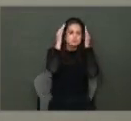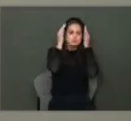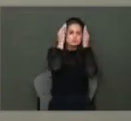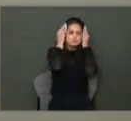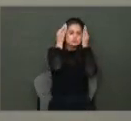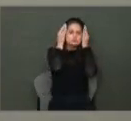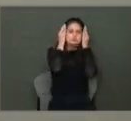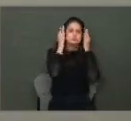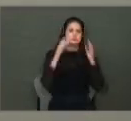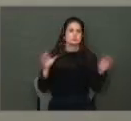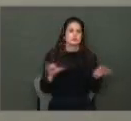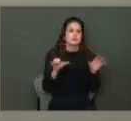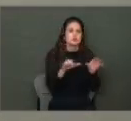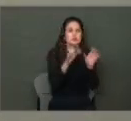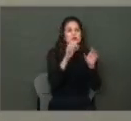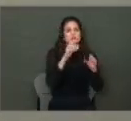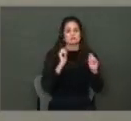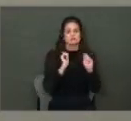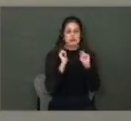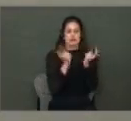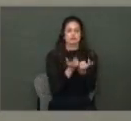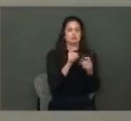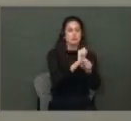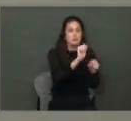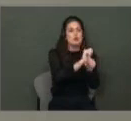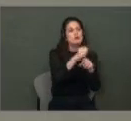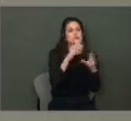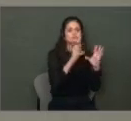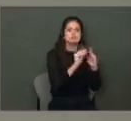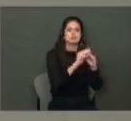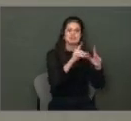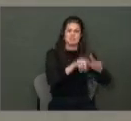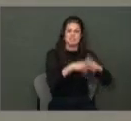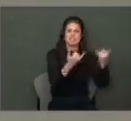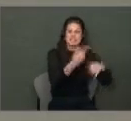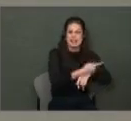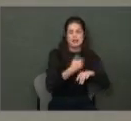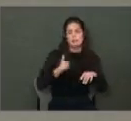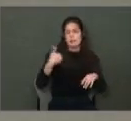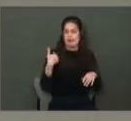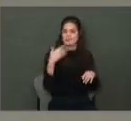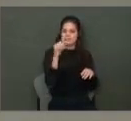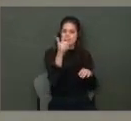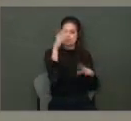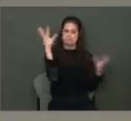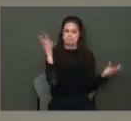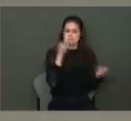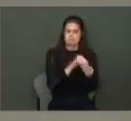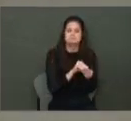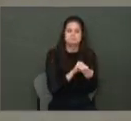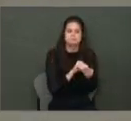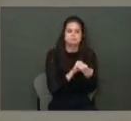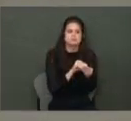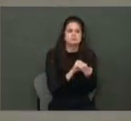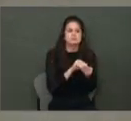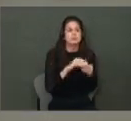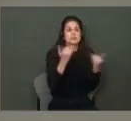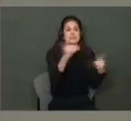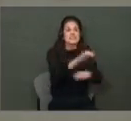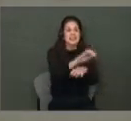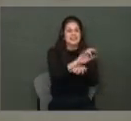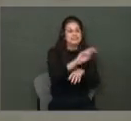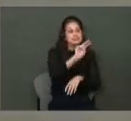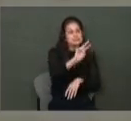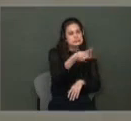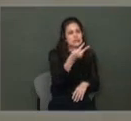of doing council work sessions. The council had their first work session today. We've got 10 of them in total. And tonight is